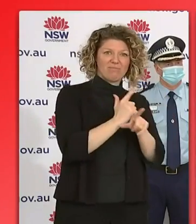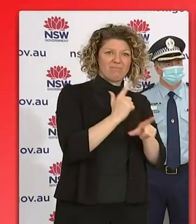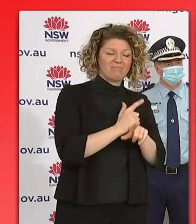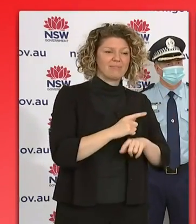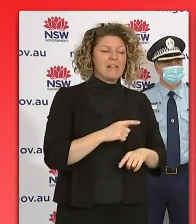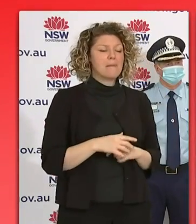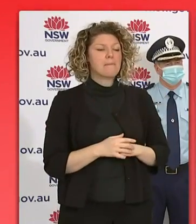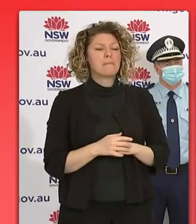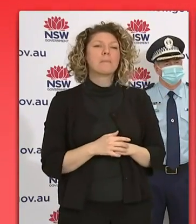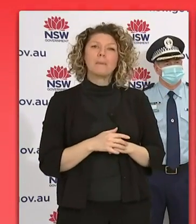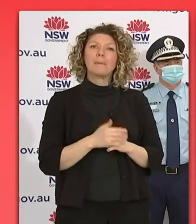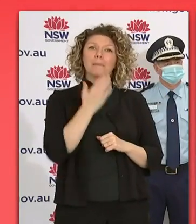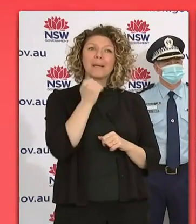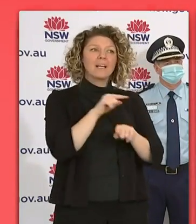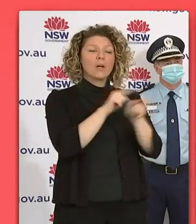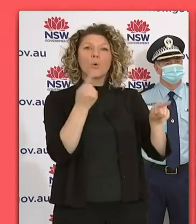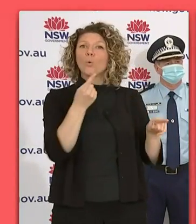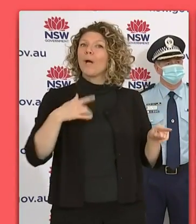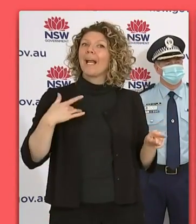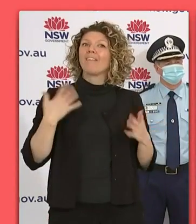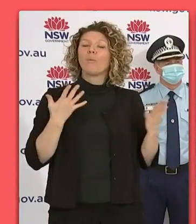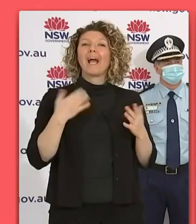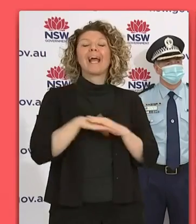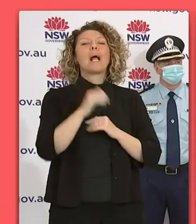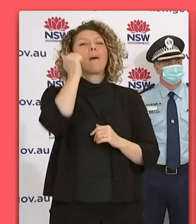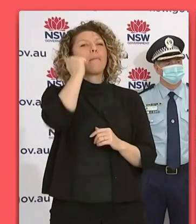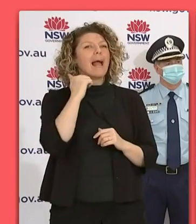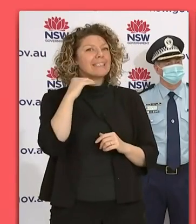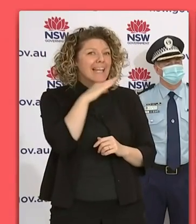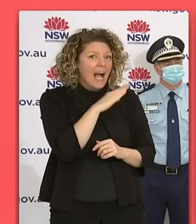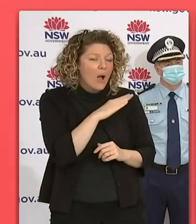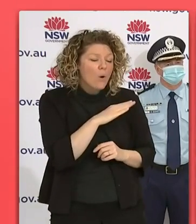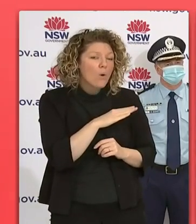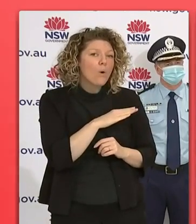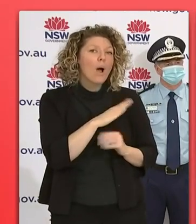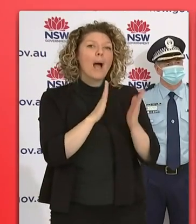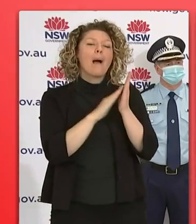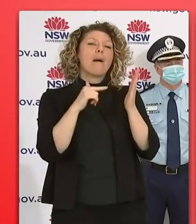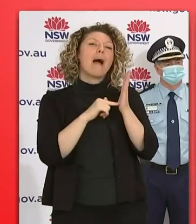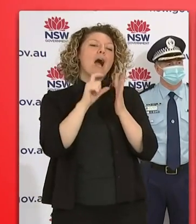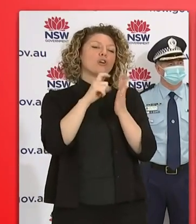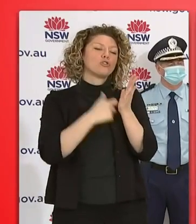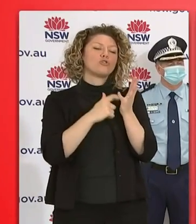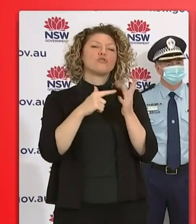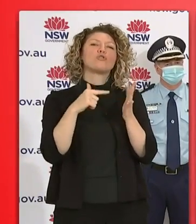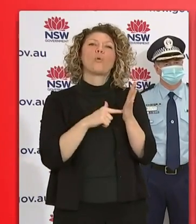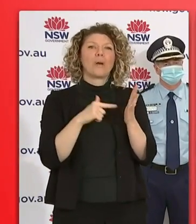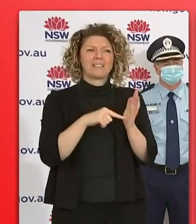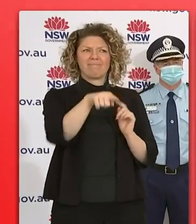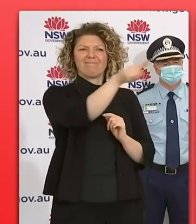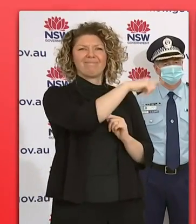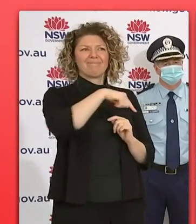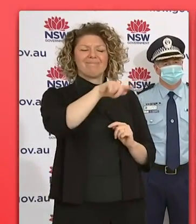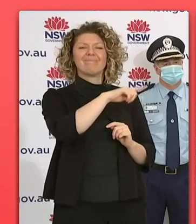like to encourage people who live in the Blacktown area and Mount Druitt area as well to